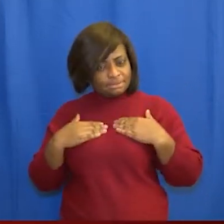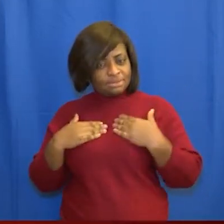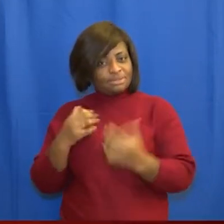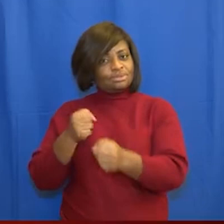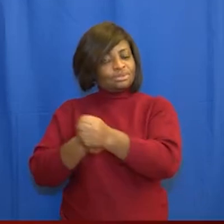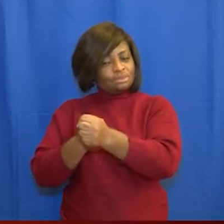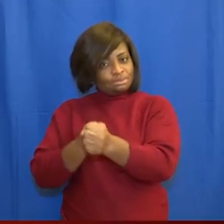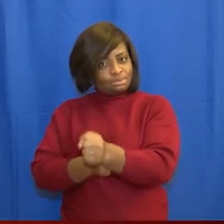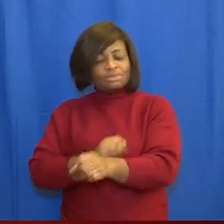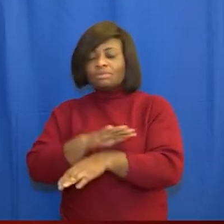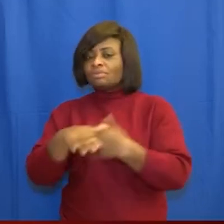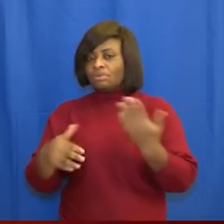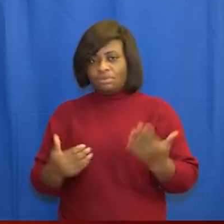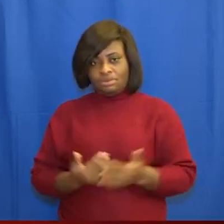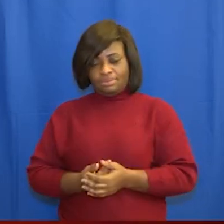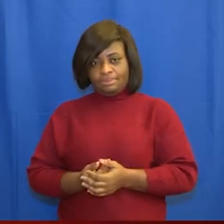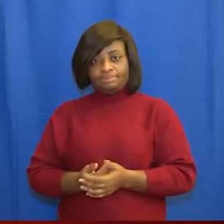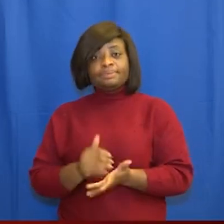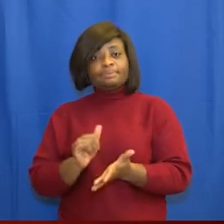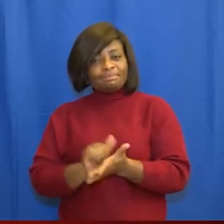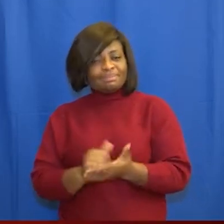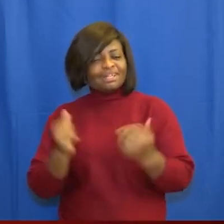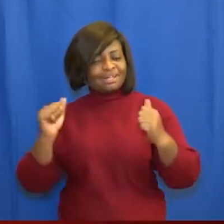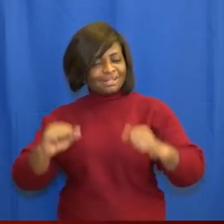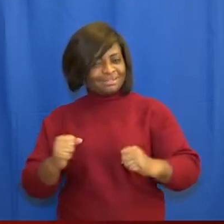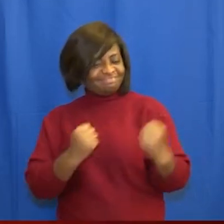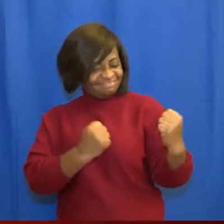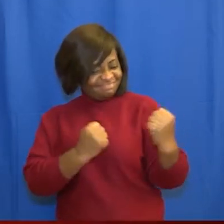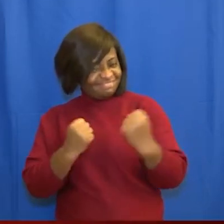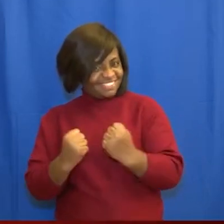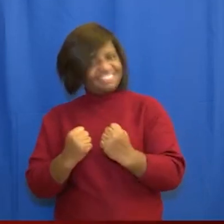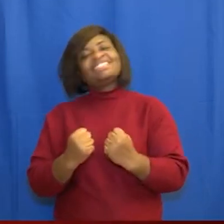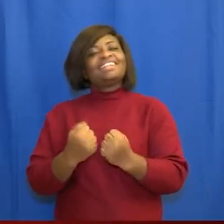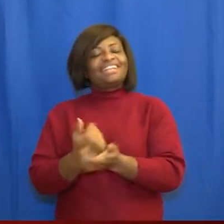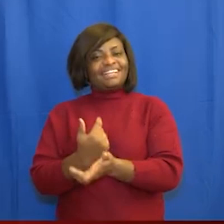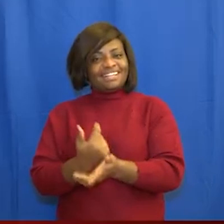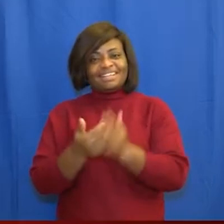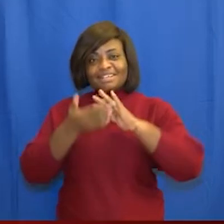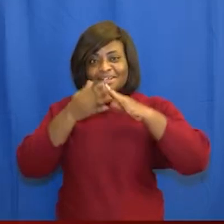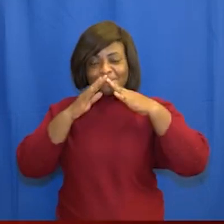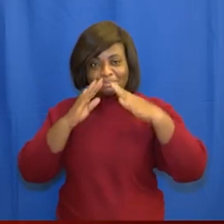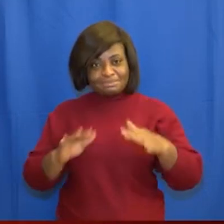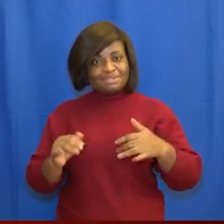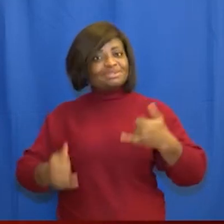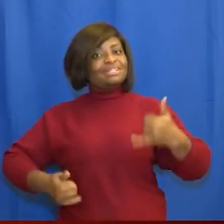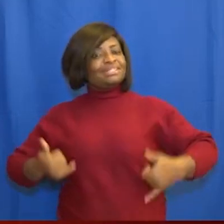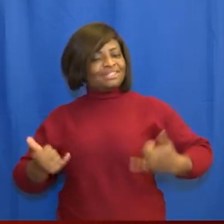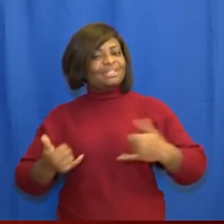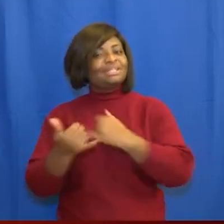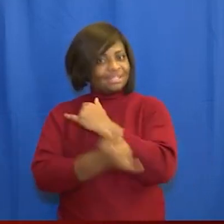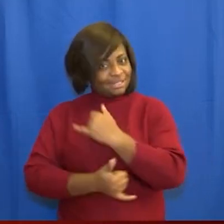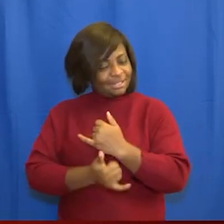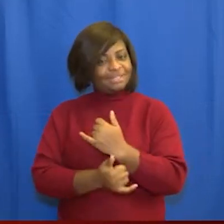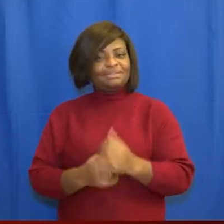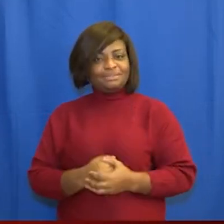of all that is how we can strengthen our democracy and the peace and stability of our nation